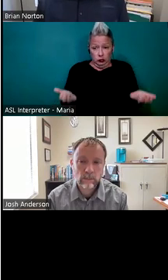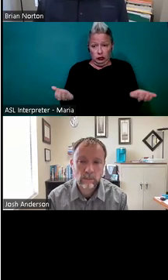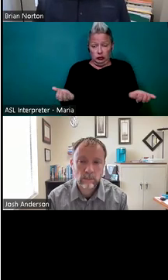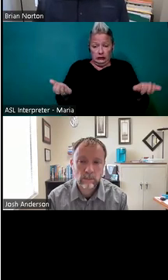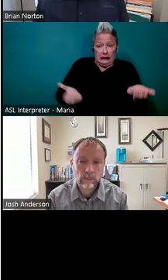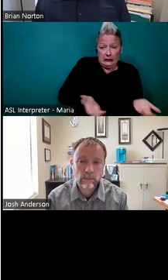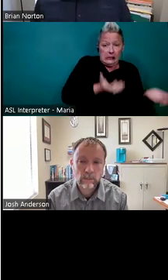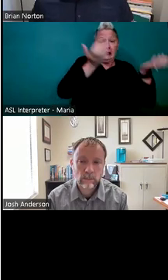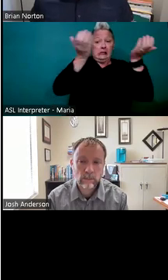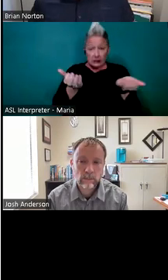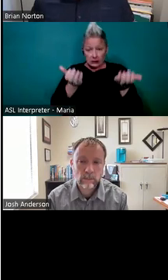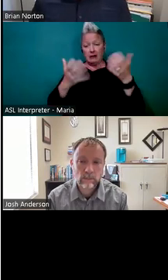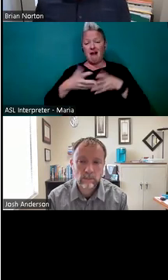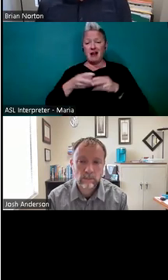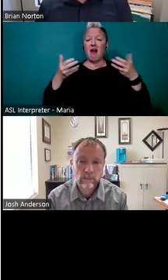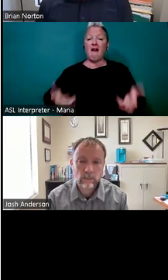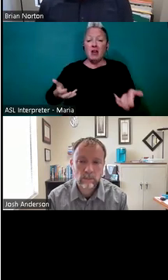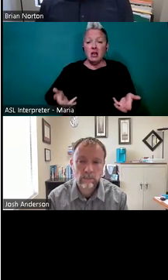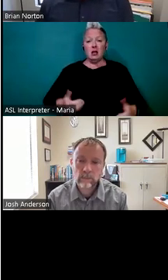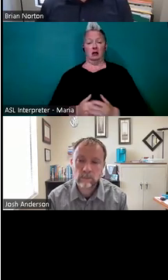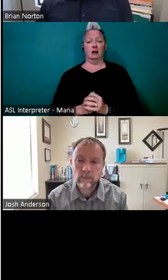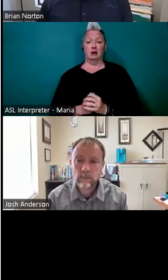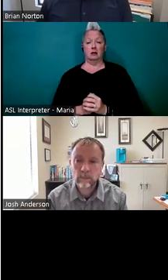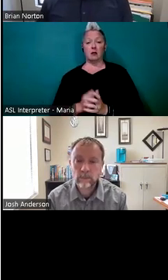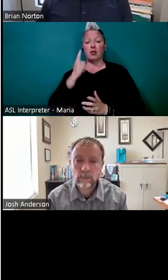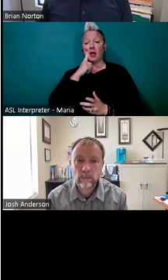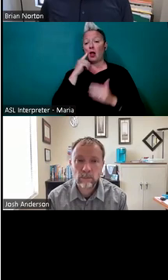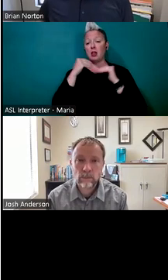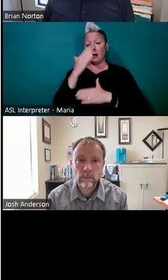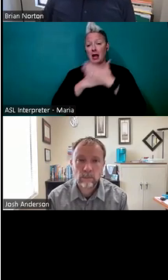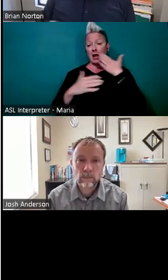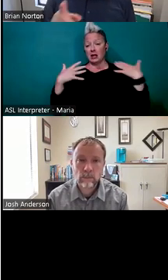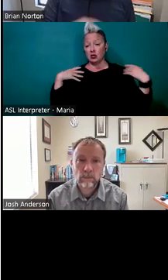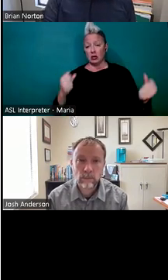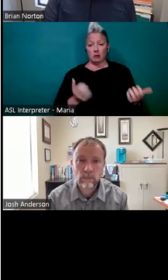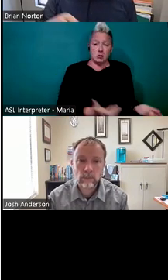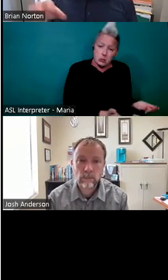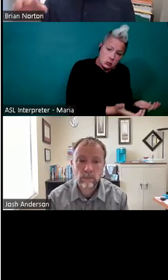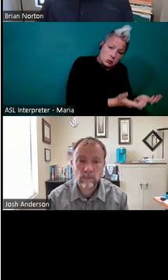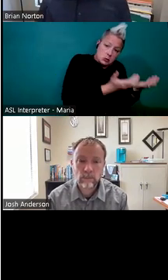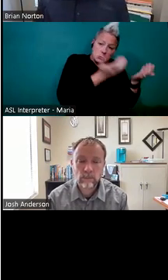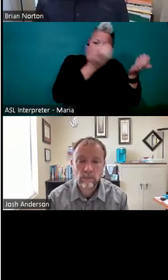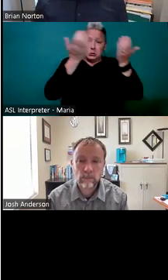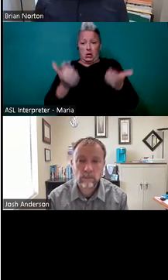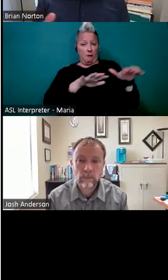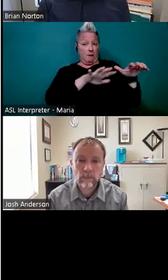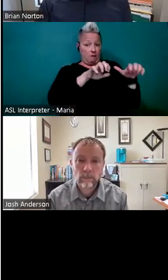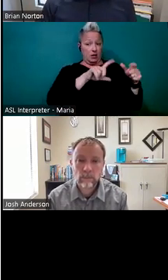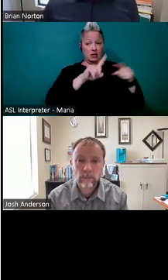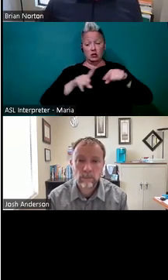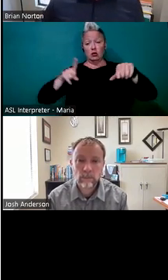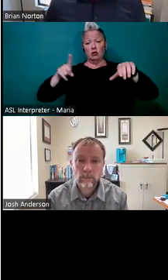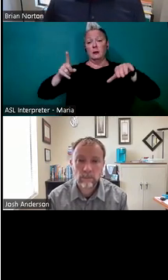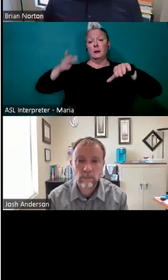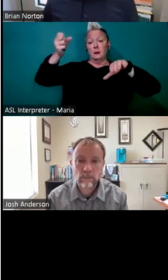and really heavy. Um, so when you think about limited hand strength and being able to cart that from the freezer to the slicer to be able to cut the